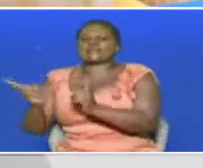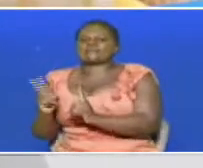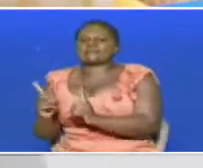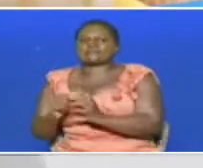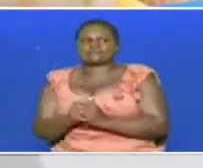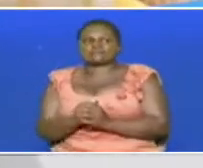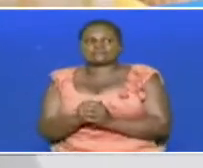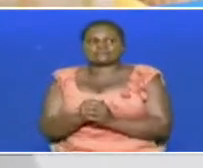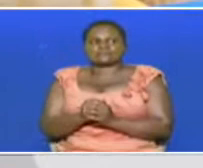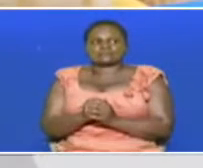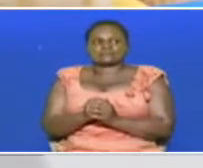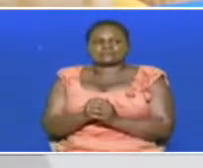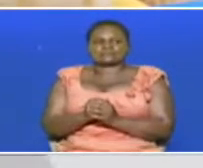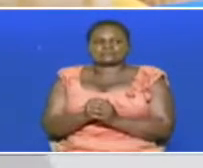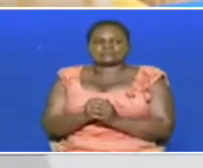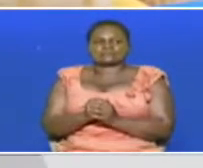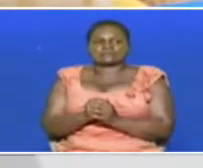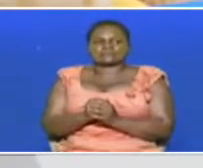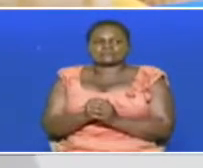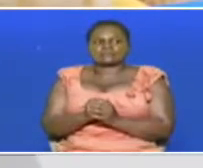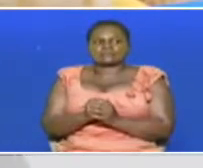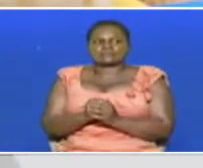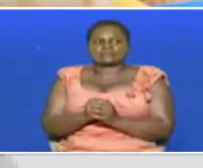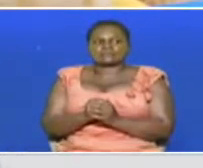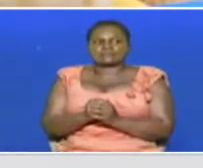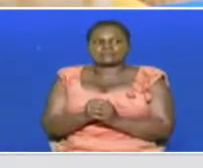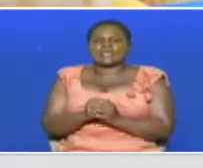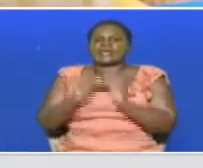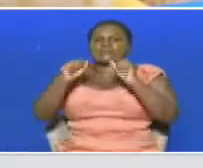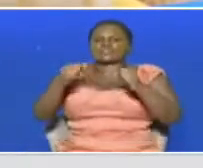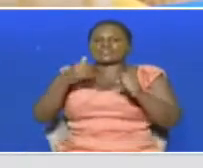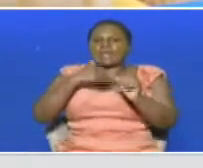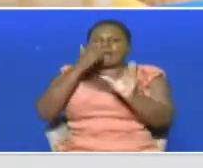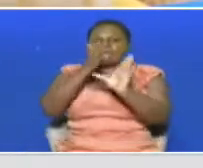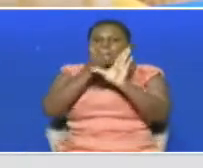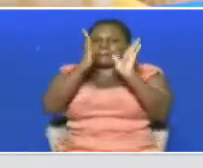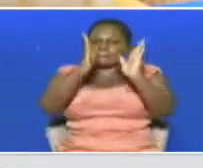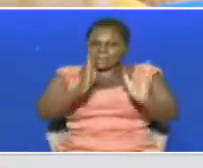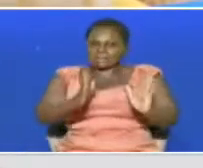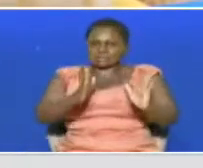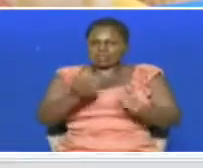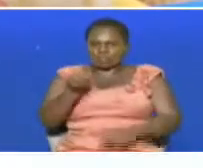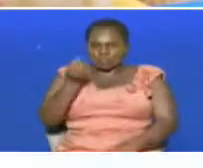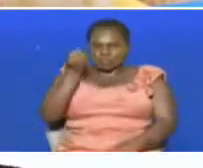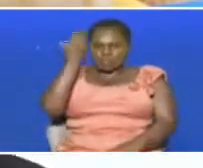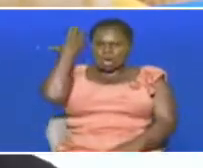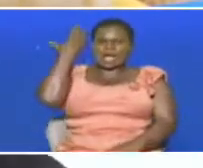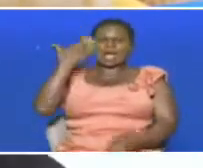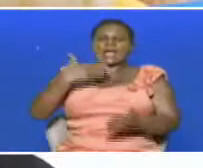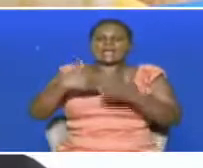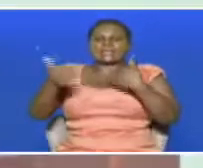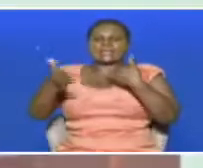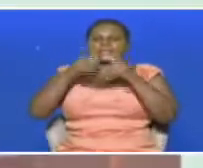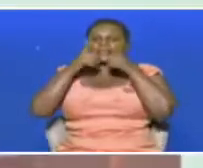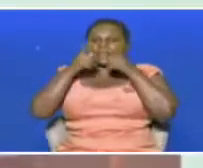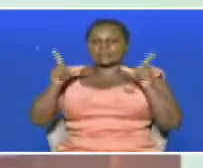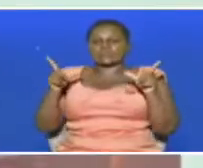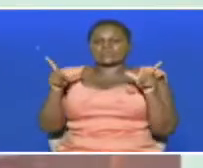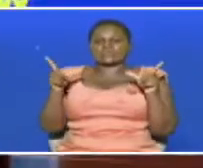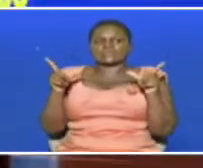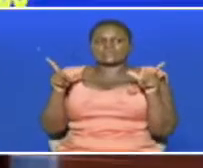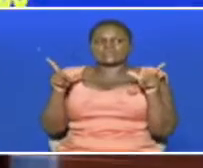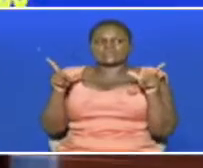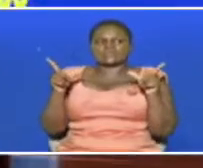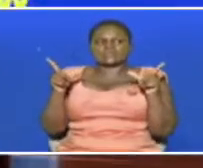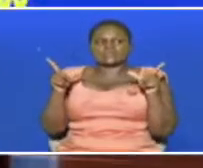to talk. They don't need to translate. If we can have psychologists who are good with the interpretation. It's very difficult That's